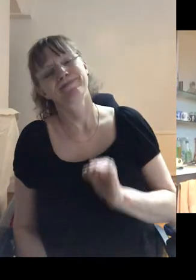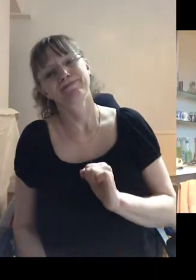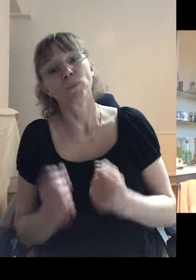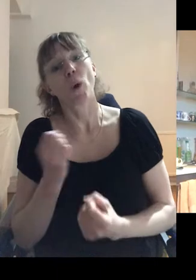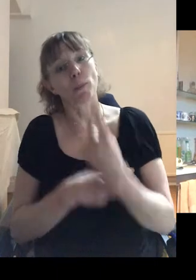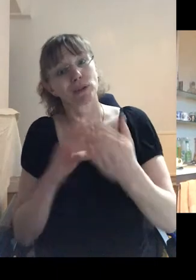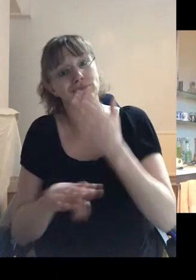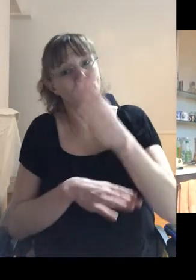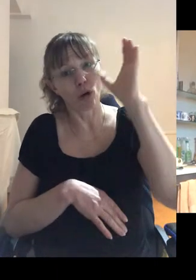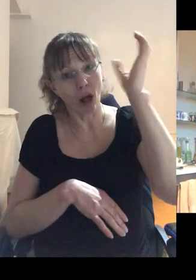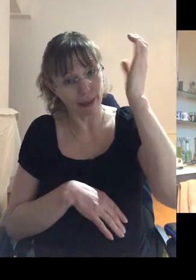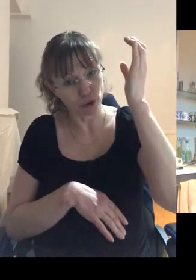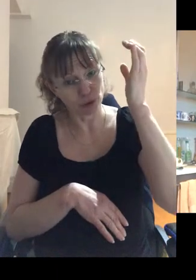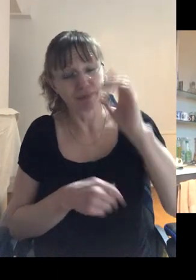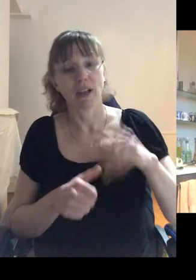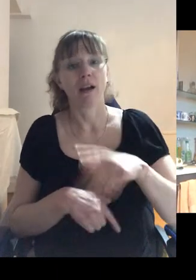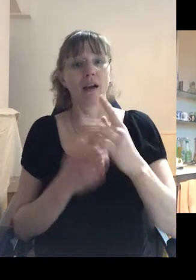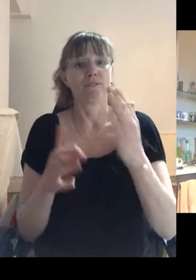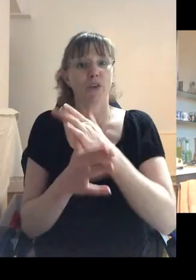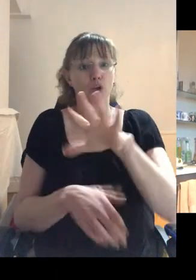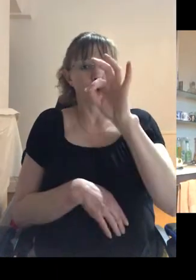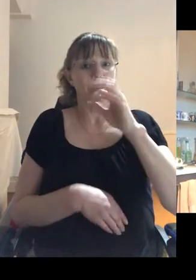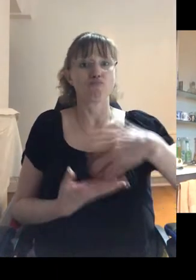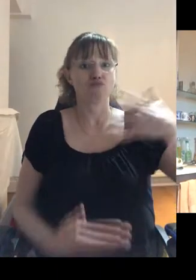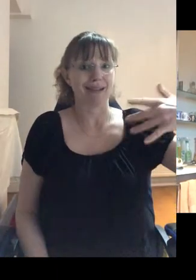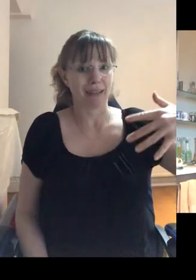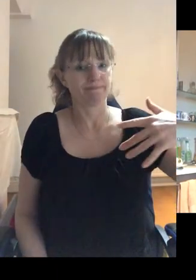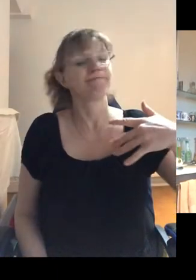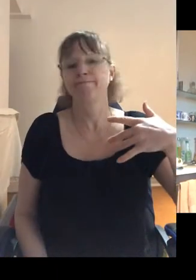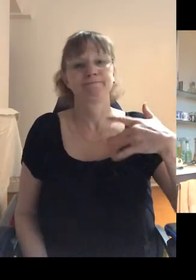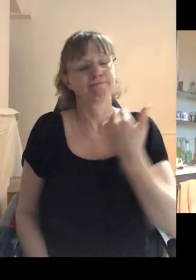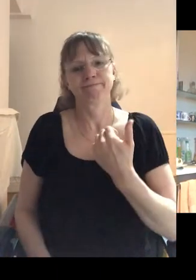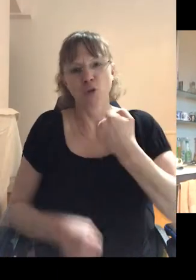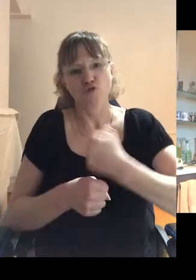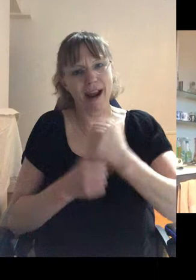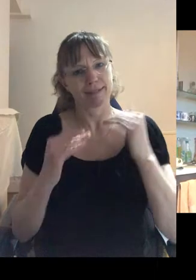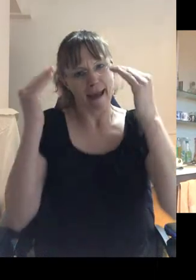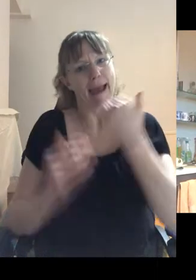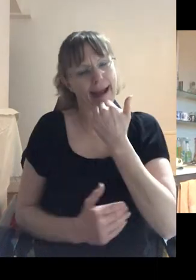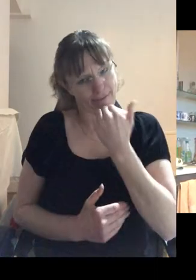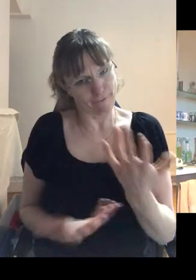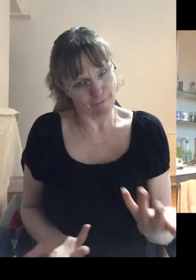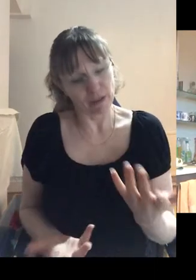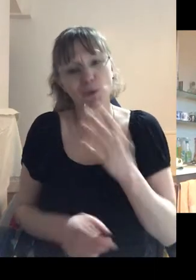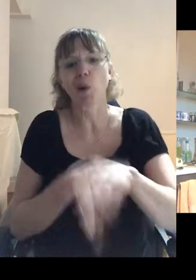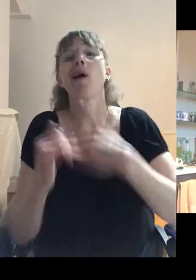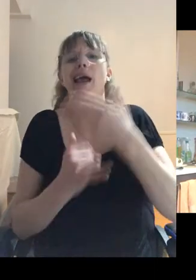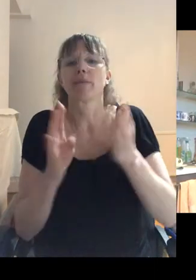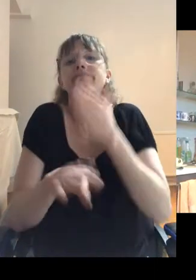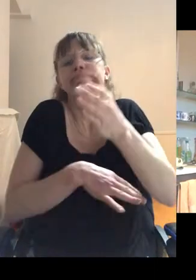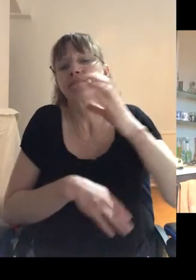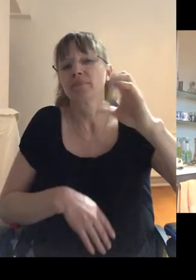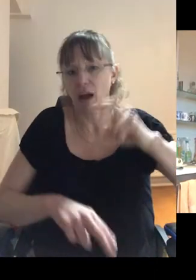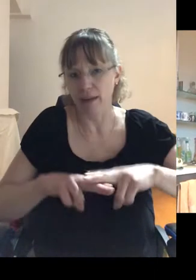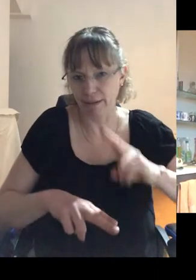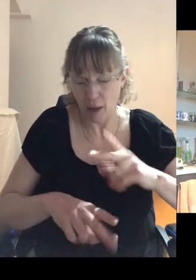I got an opportunity to go to college and my first choice was Brighton, but I didn't get the grades. And so fortuitous, I ended up in London. I'm glad to say I